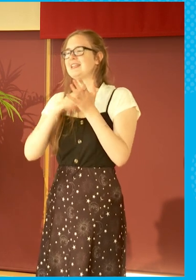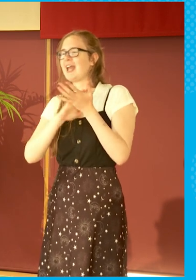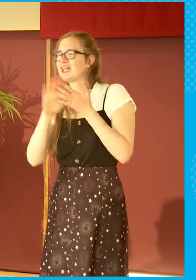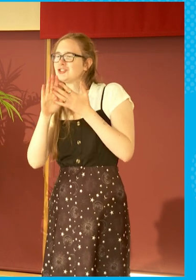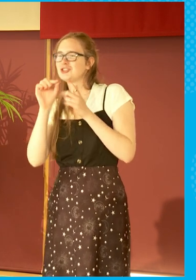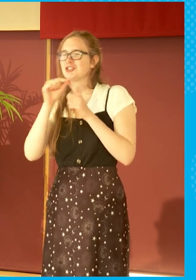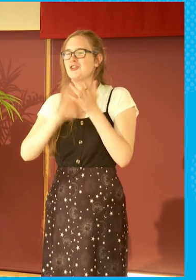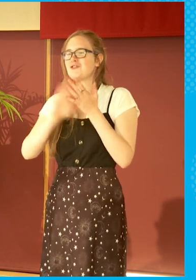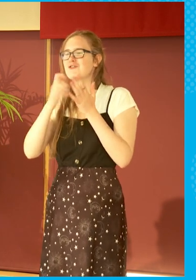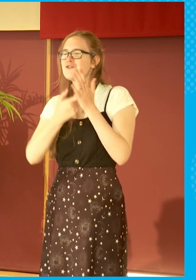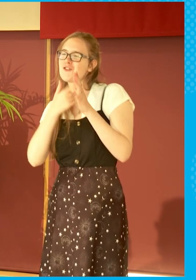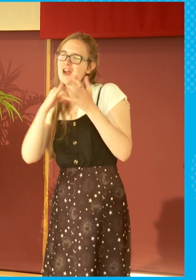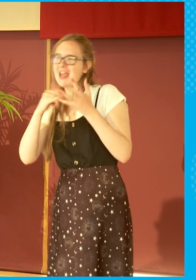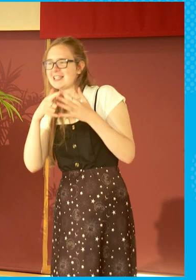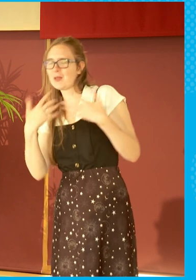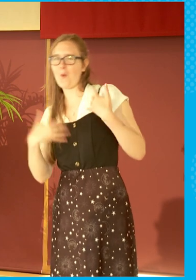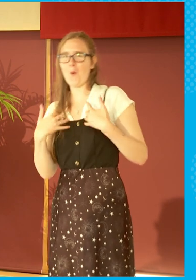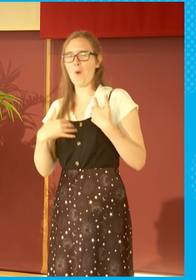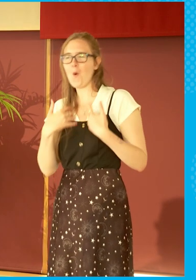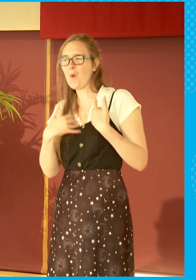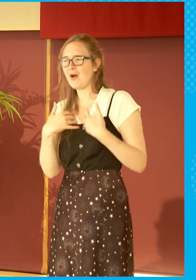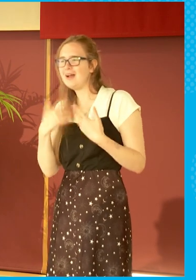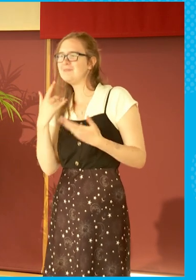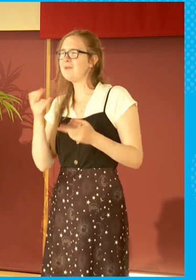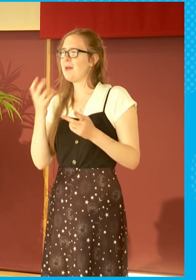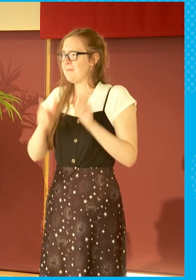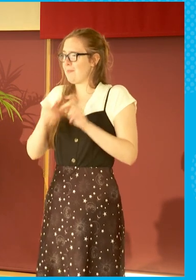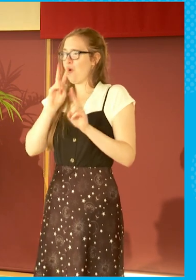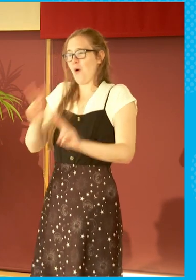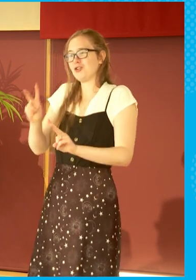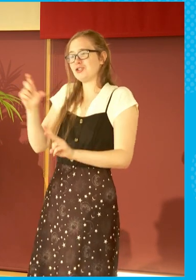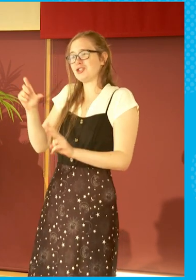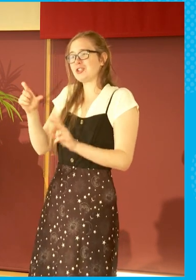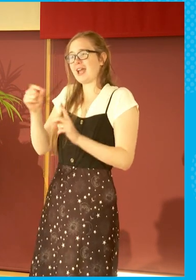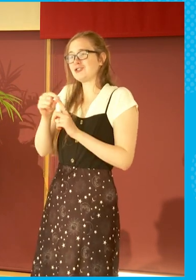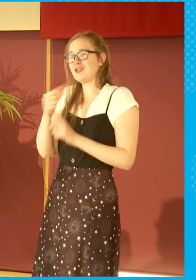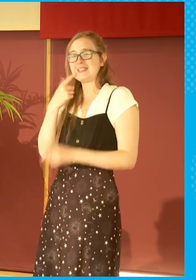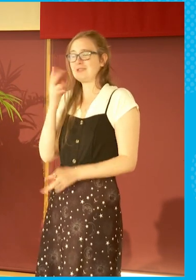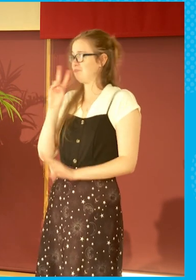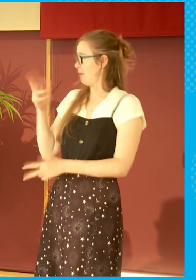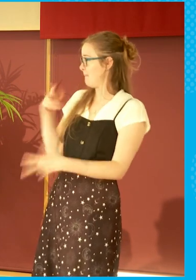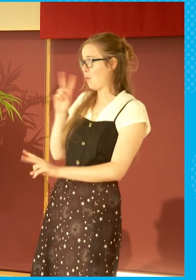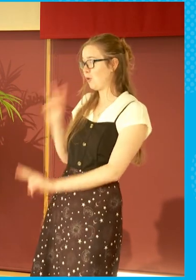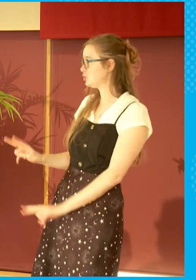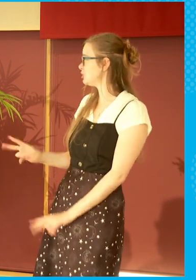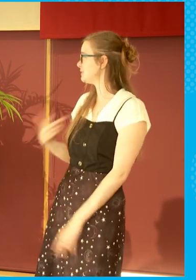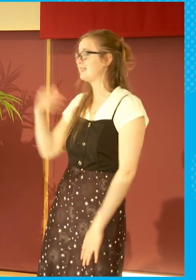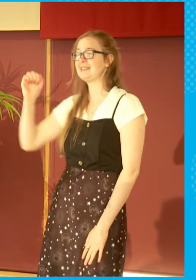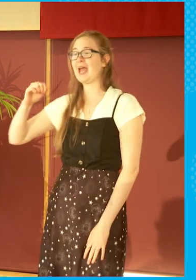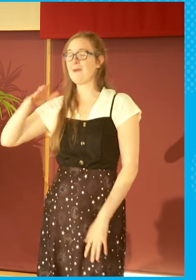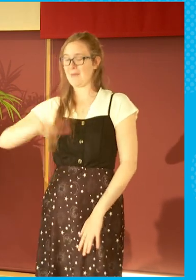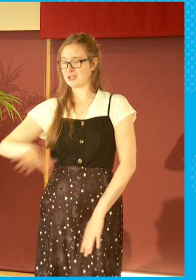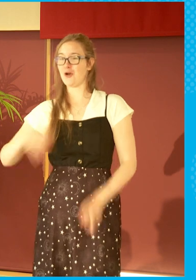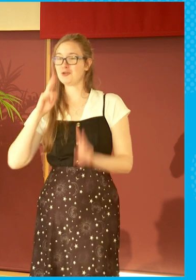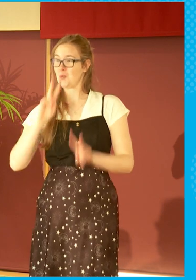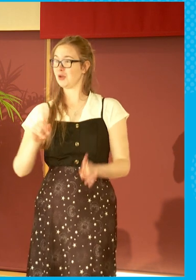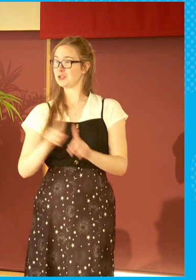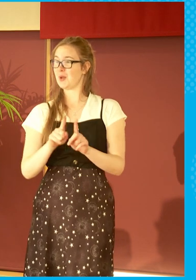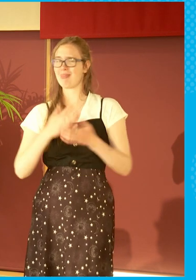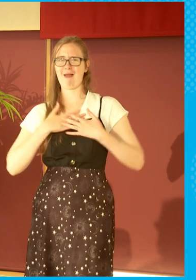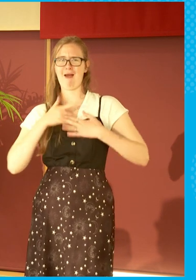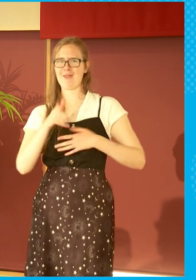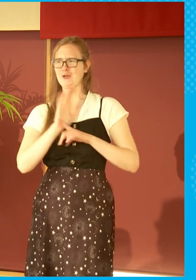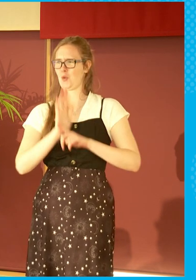not set everyone here alight, but people watch it. It's great, isn't it? Do you watch it? Yeah, I might just watch it as well. Oh, good. Yeah.